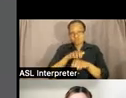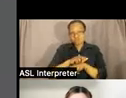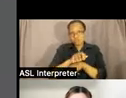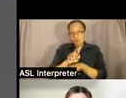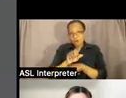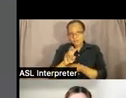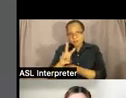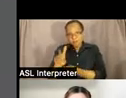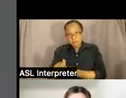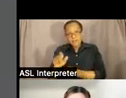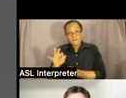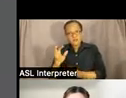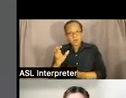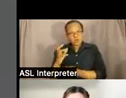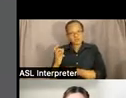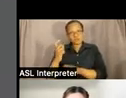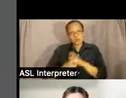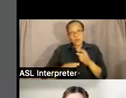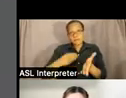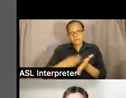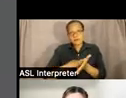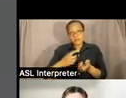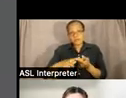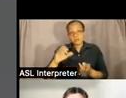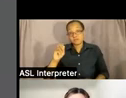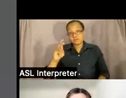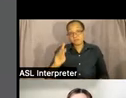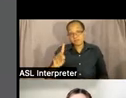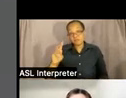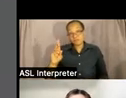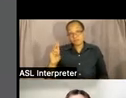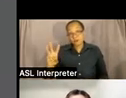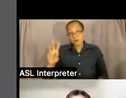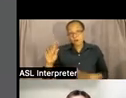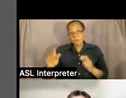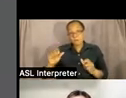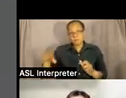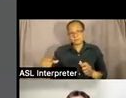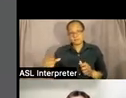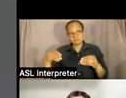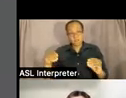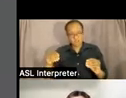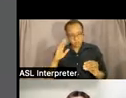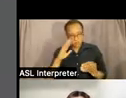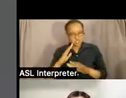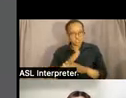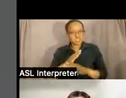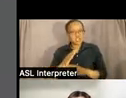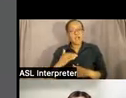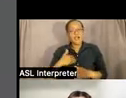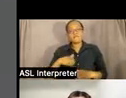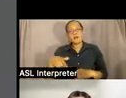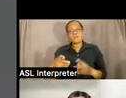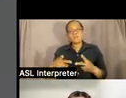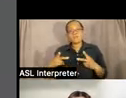skid row people's market are also going to be shared they're in the chat as well church without walls the link to donate is there